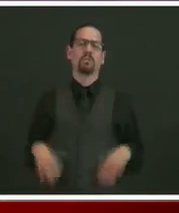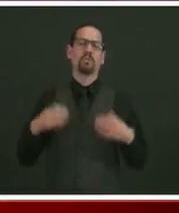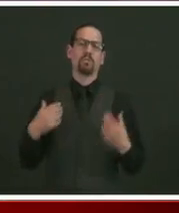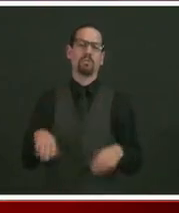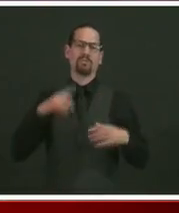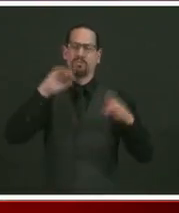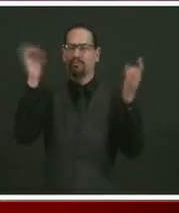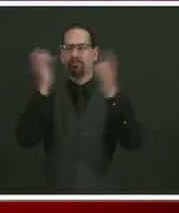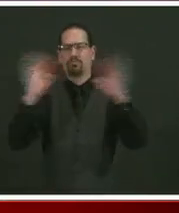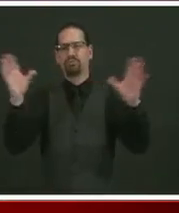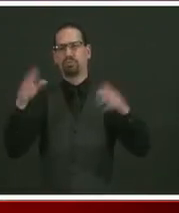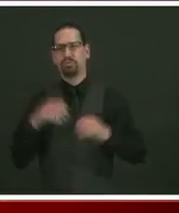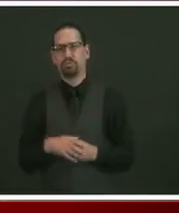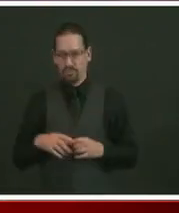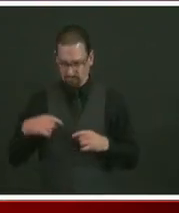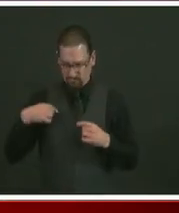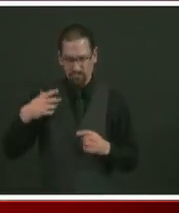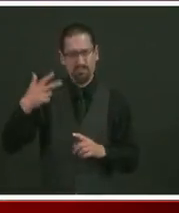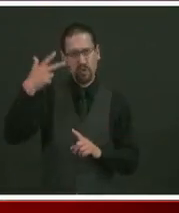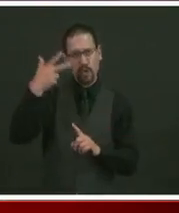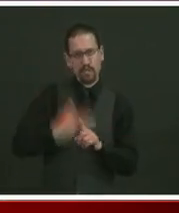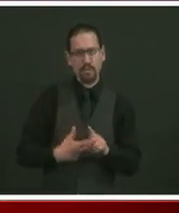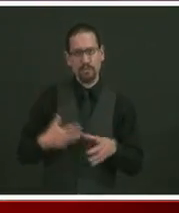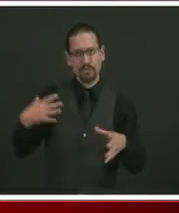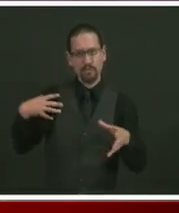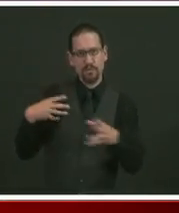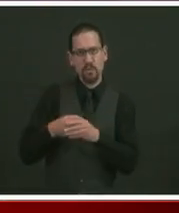been, it also presents opportunity.